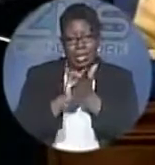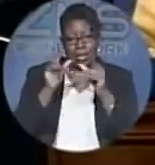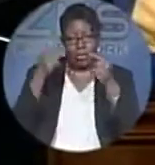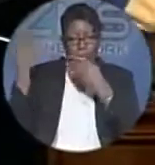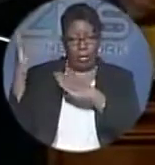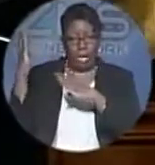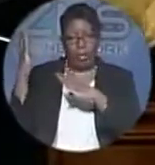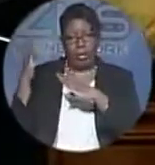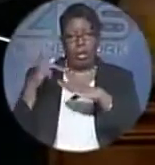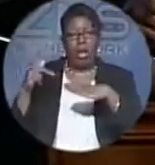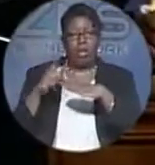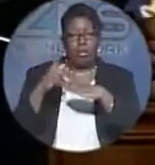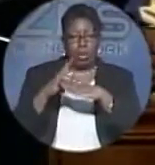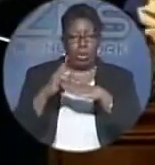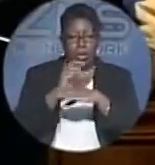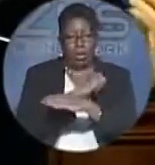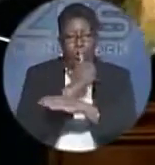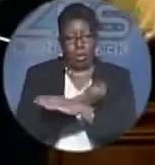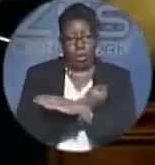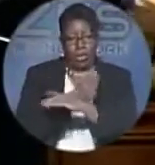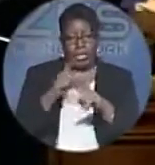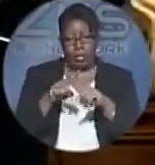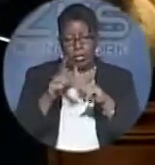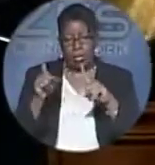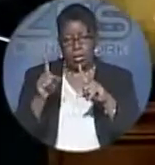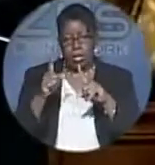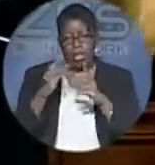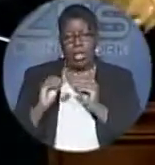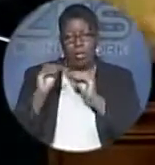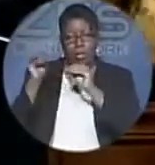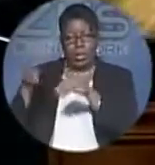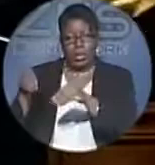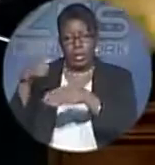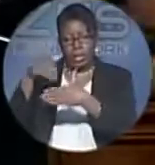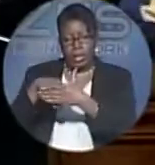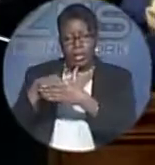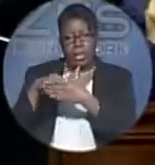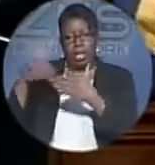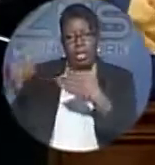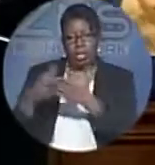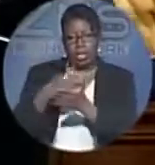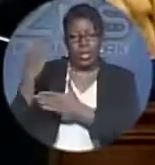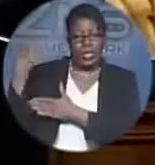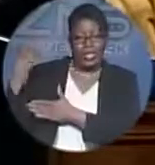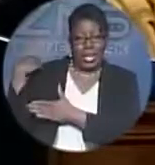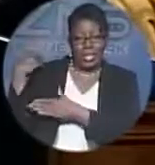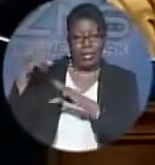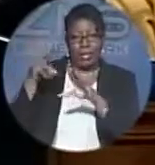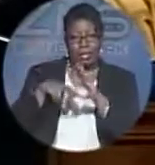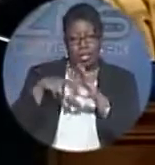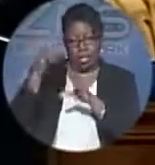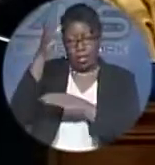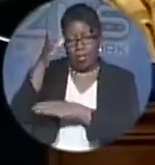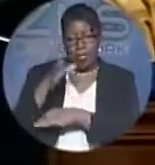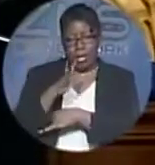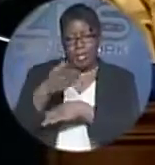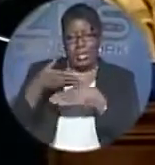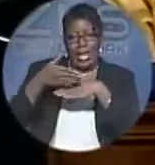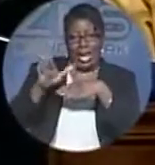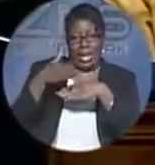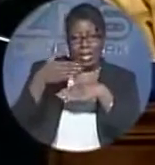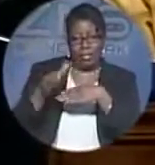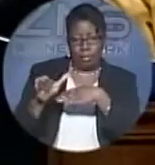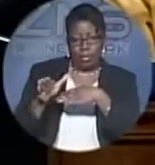defer the appointment of a new executive chairman until after the general